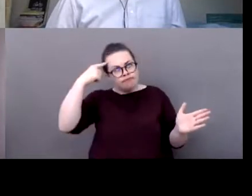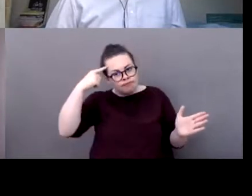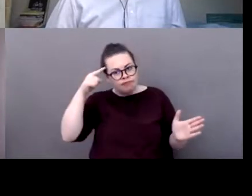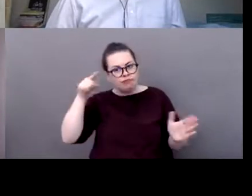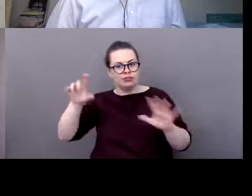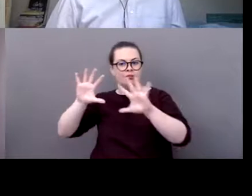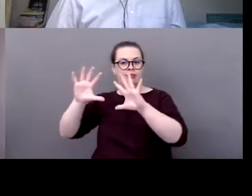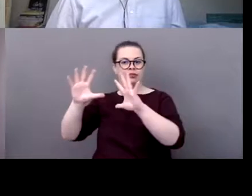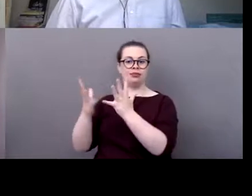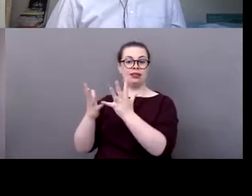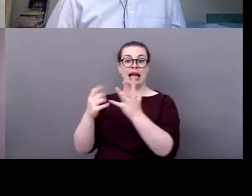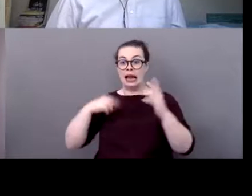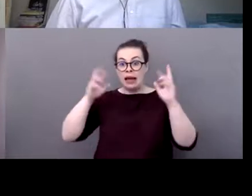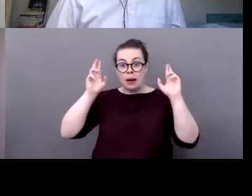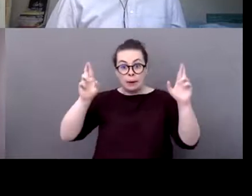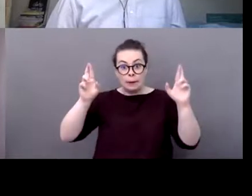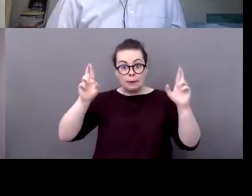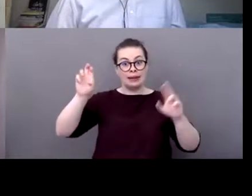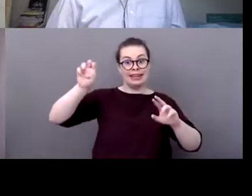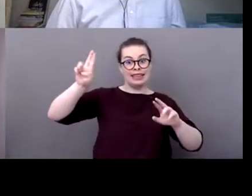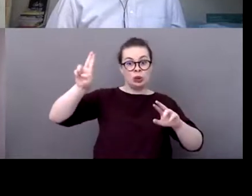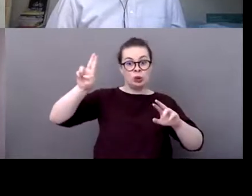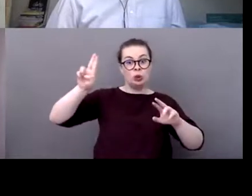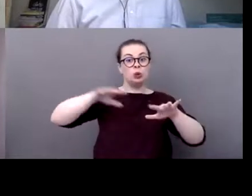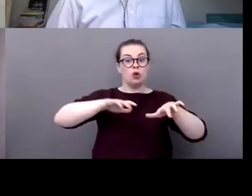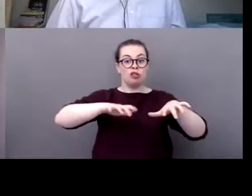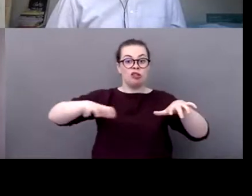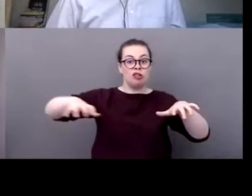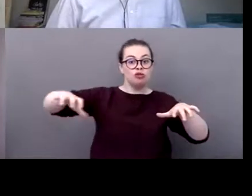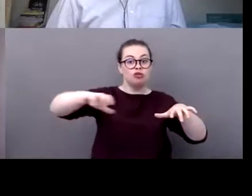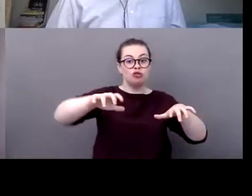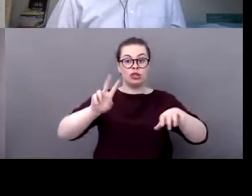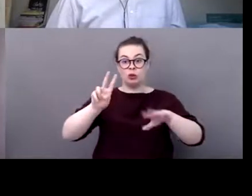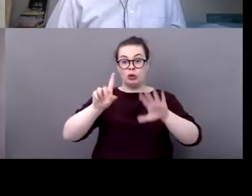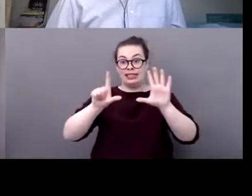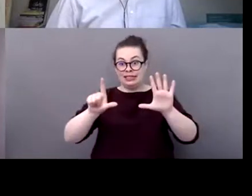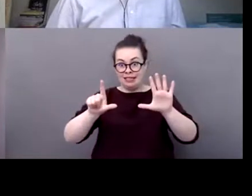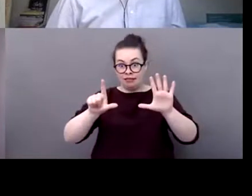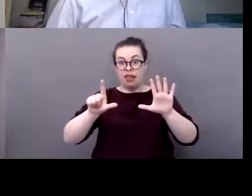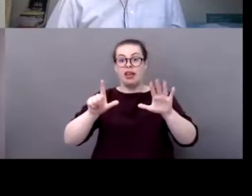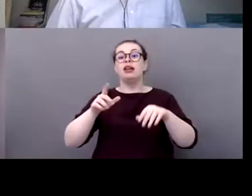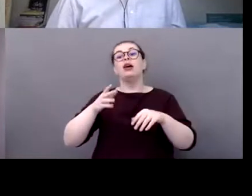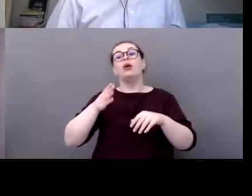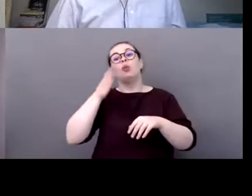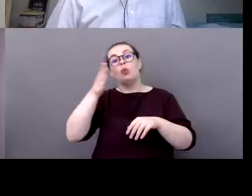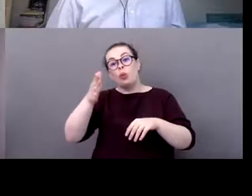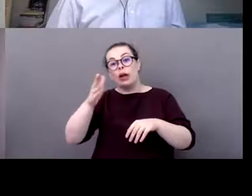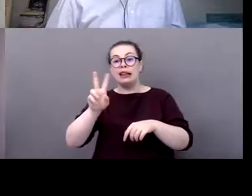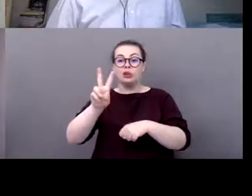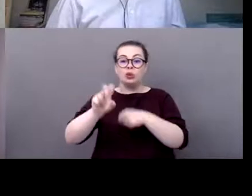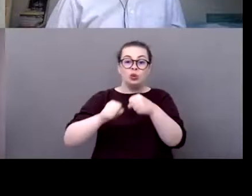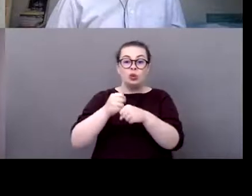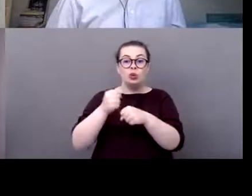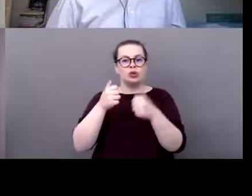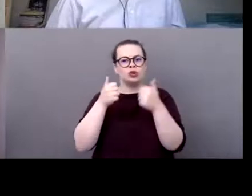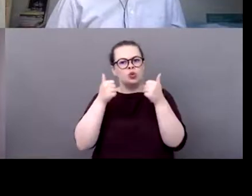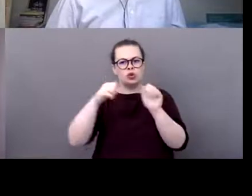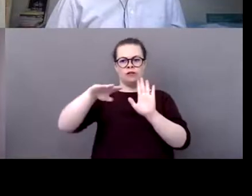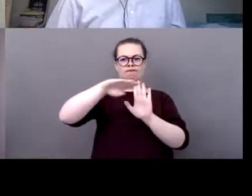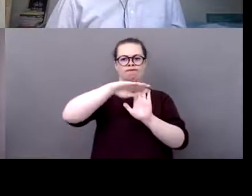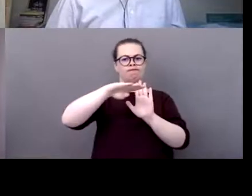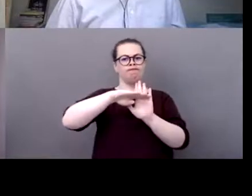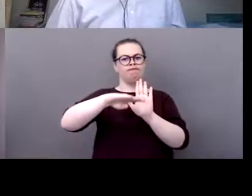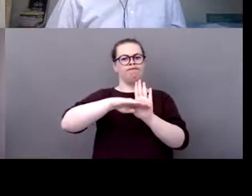to an agreement we will have recommendations in 18 months time or or two years from now that hopefully all